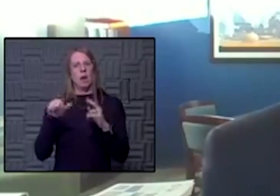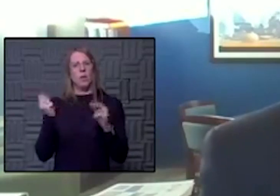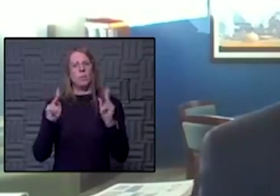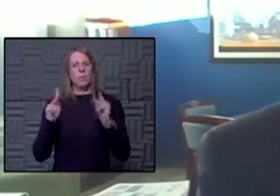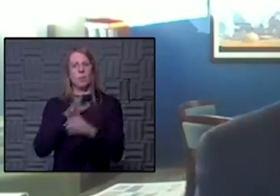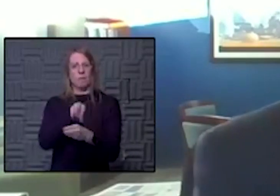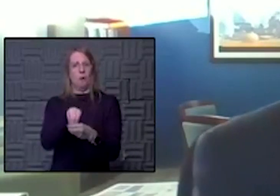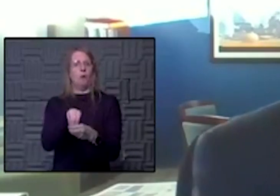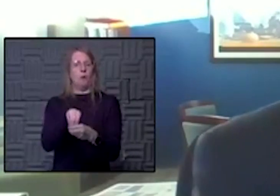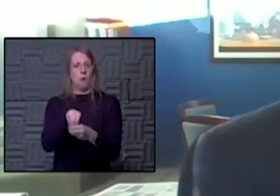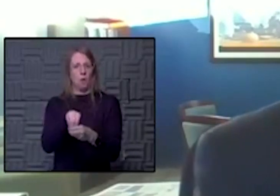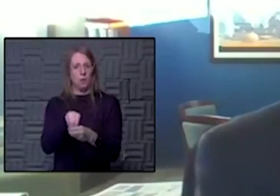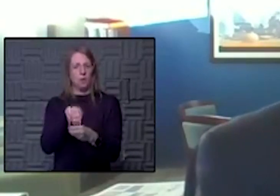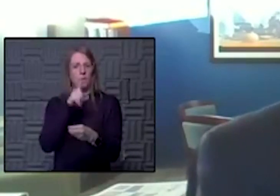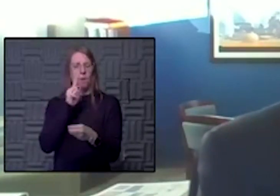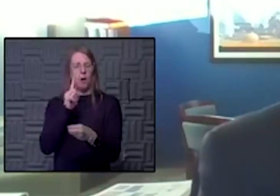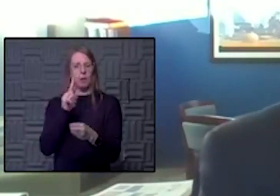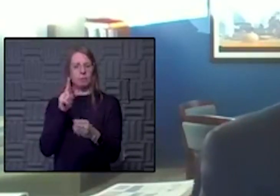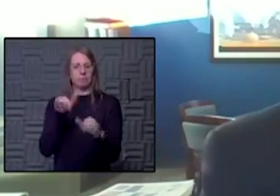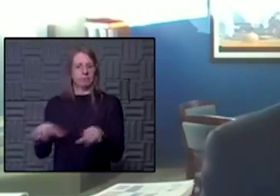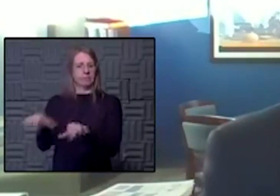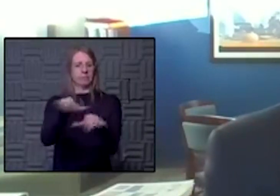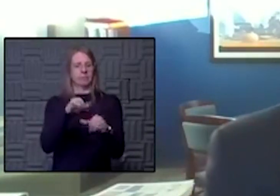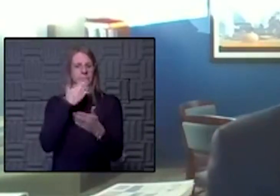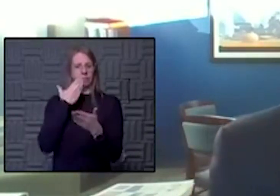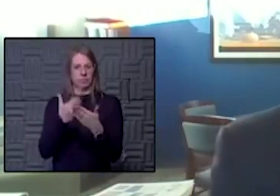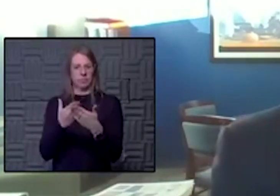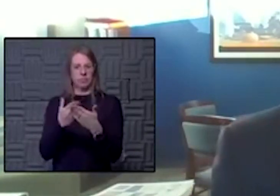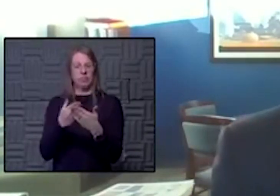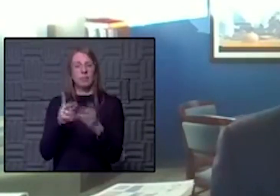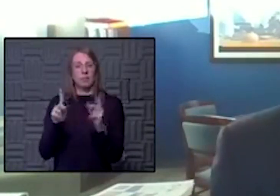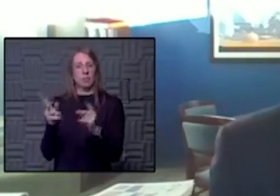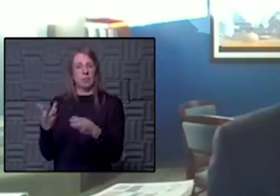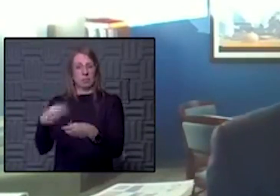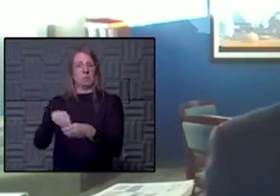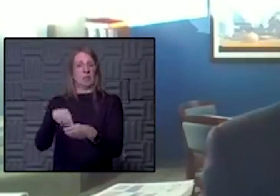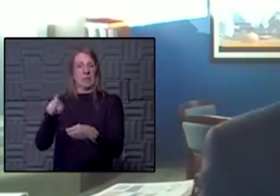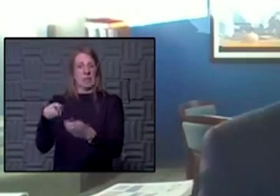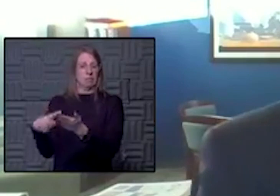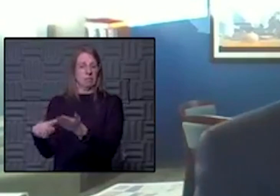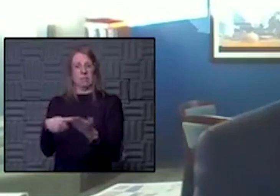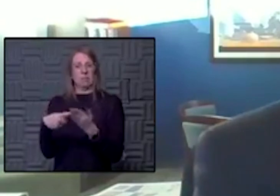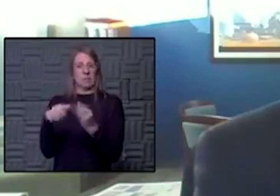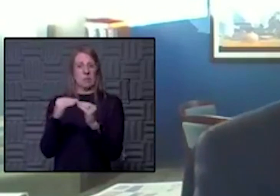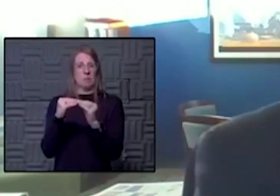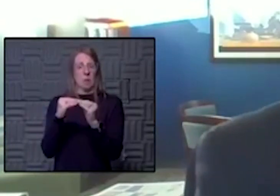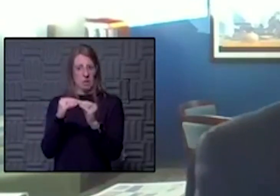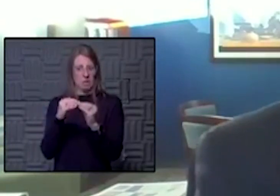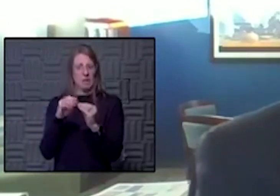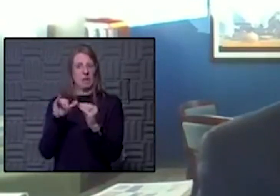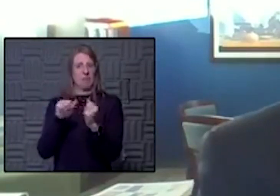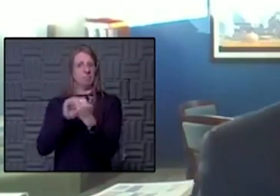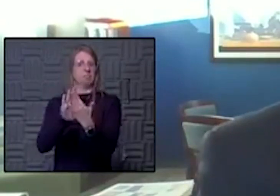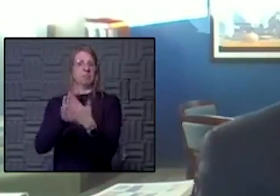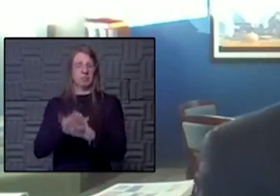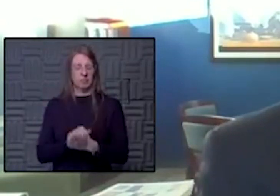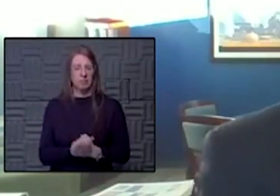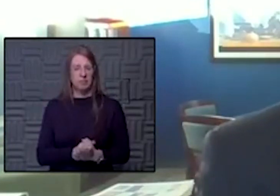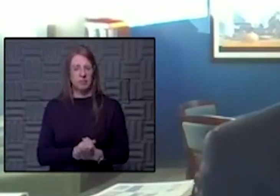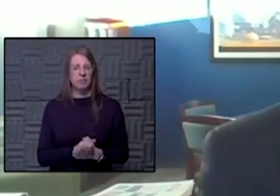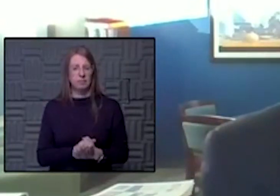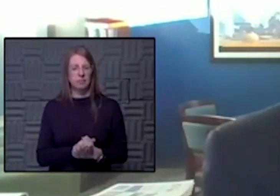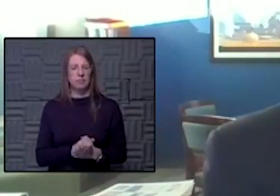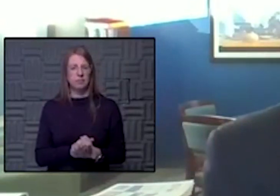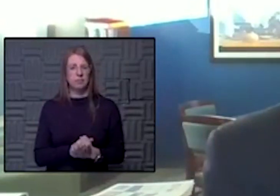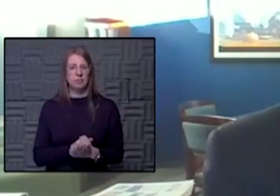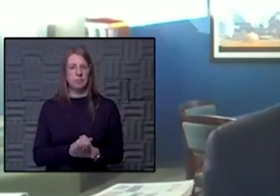addressing the common good, as Dr. Weil talks about, that need to be involved in that. you know, it's it's going be a tough decision, but